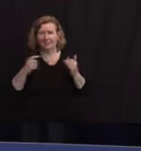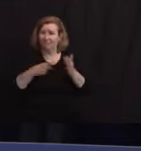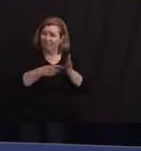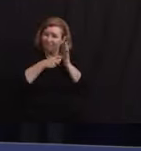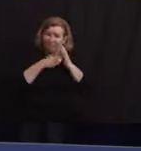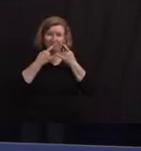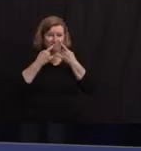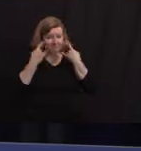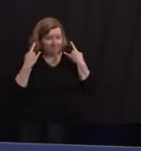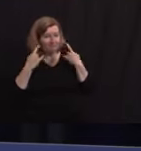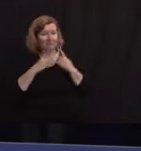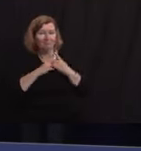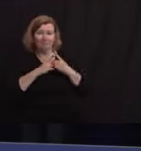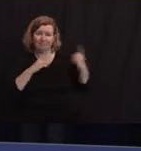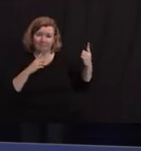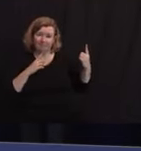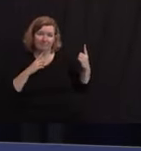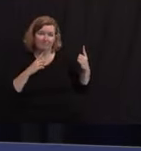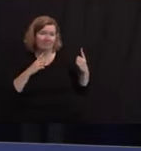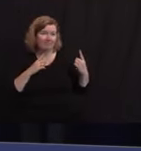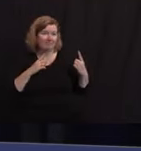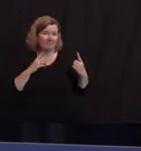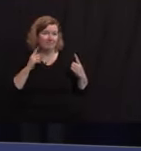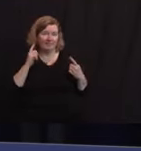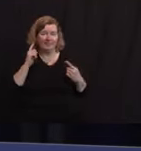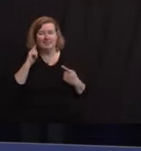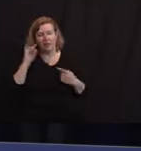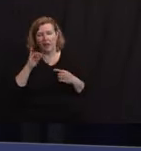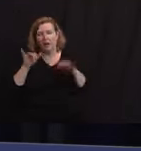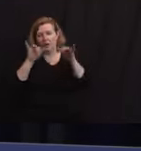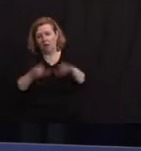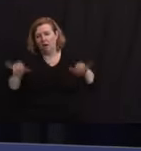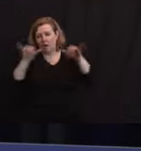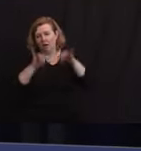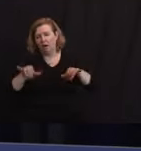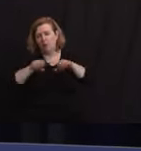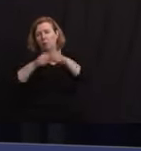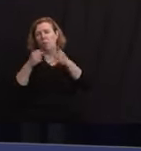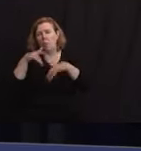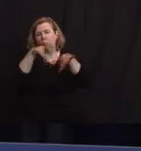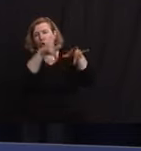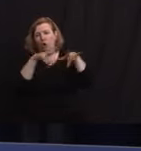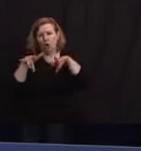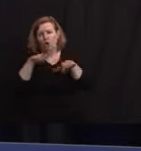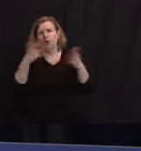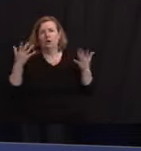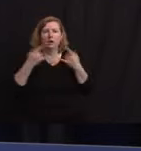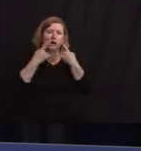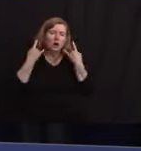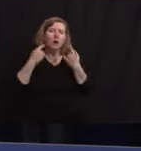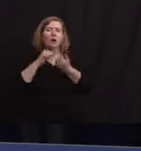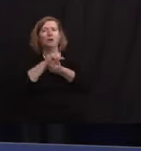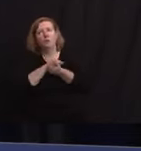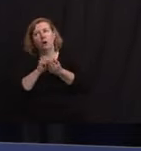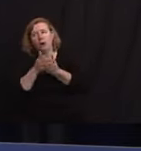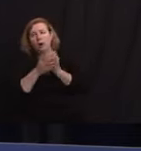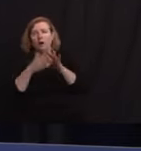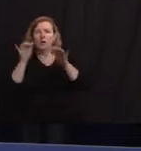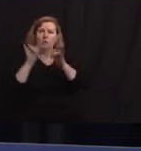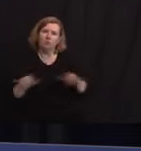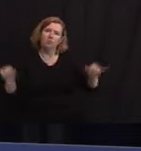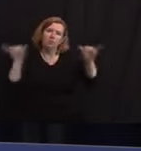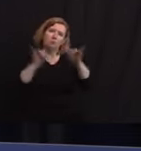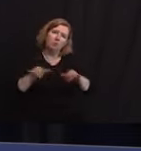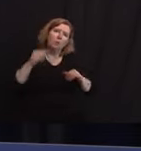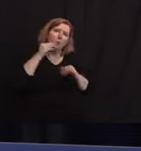sounding like a broken record, the social distancing, the masking, the washing your hands, the staying home when you're sick,